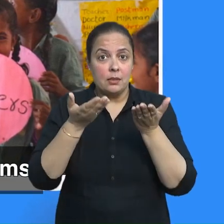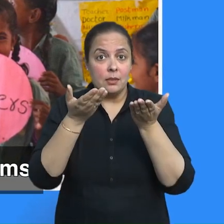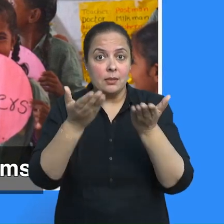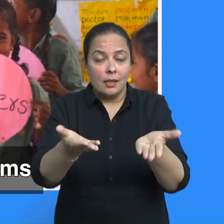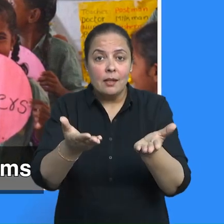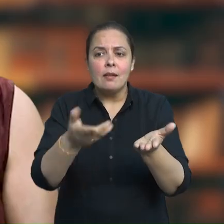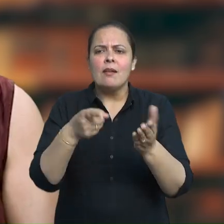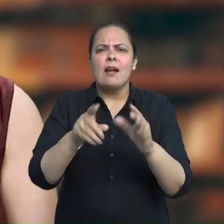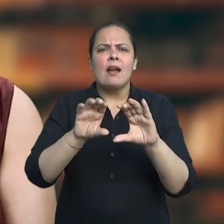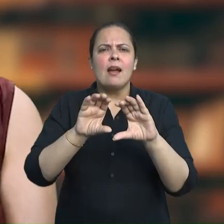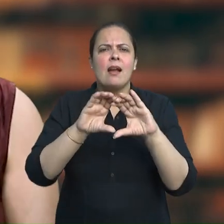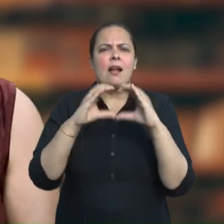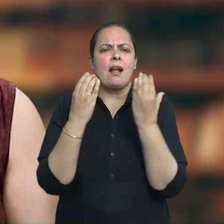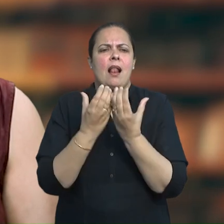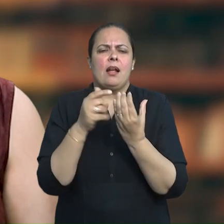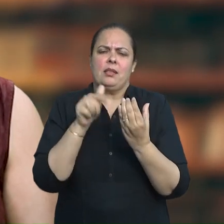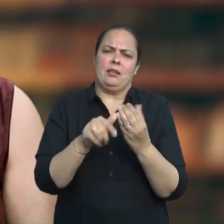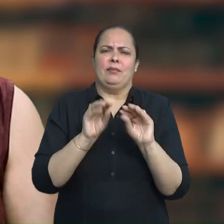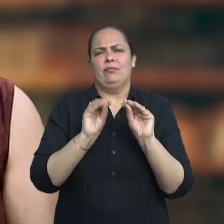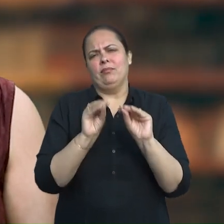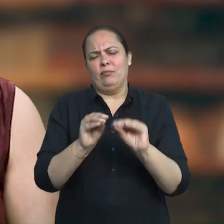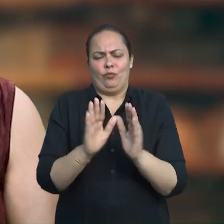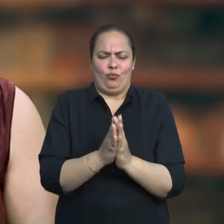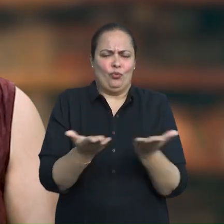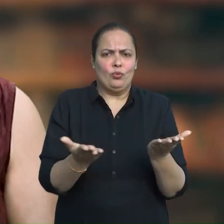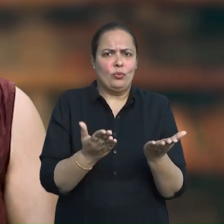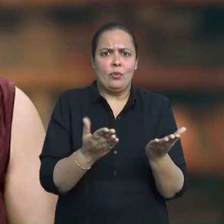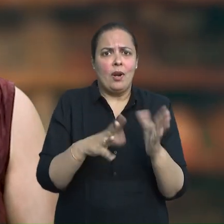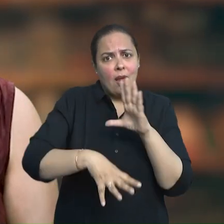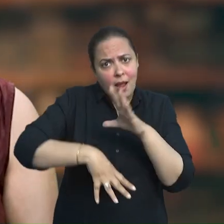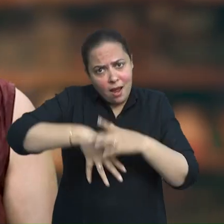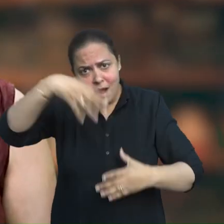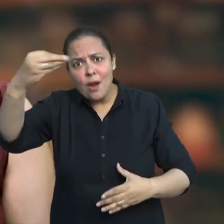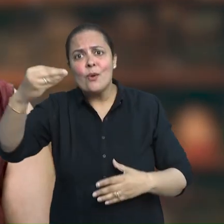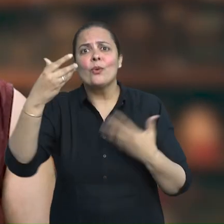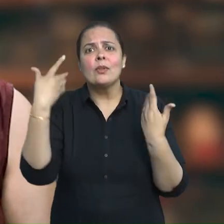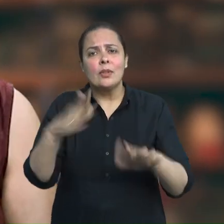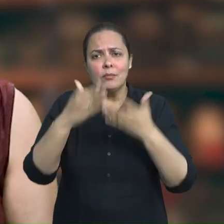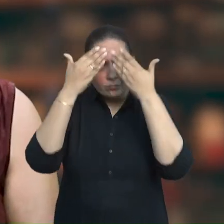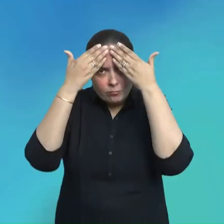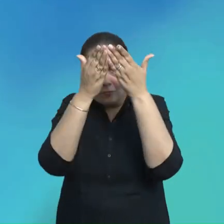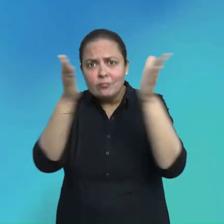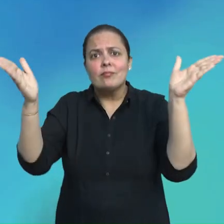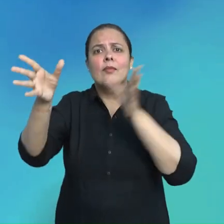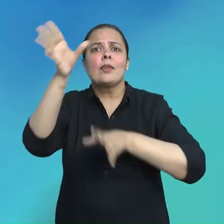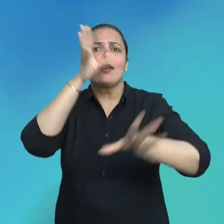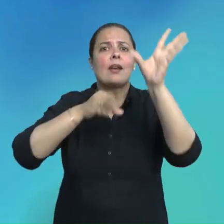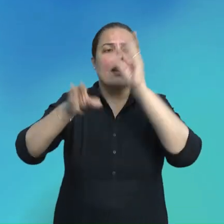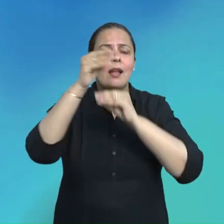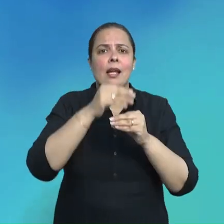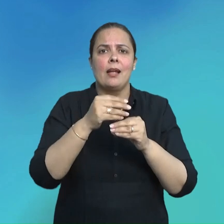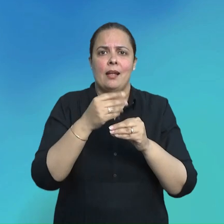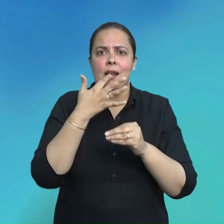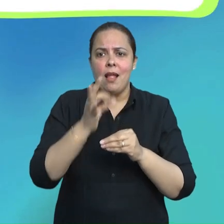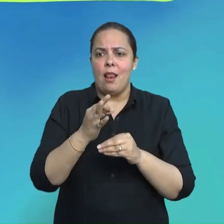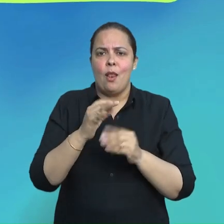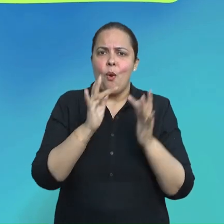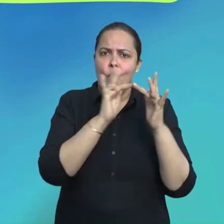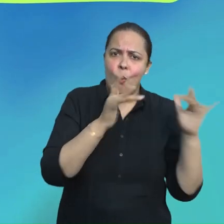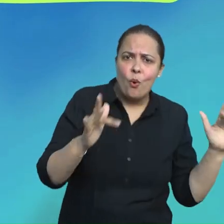classrooms. Additionally, the videos can accommodate various learning modes such as blended learning,